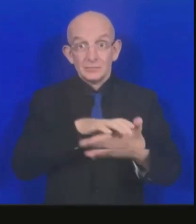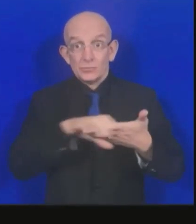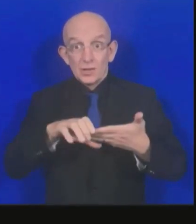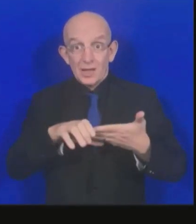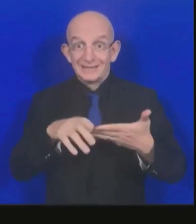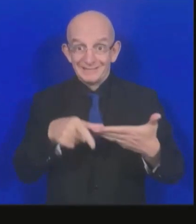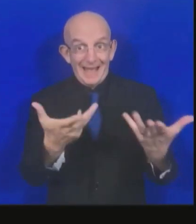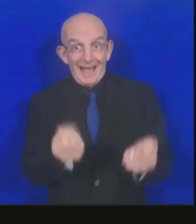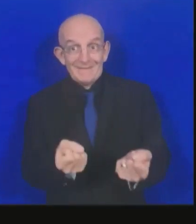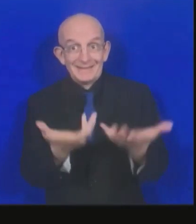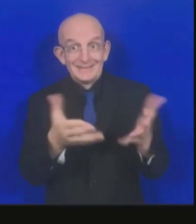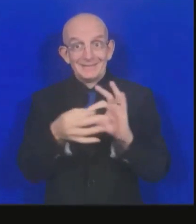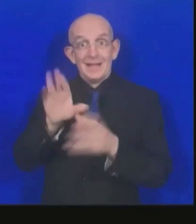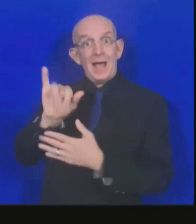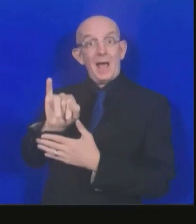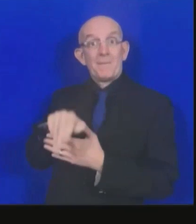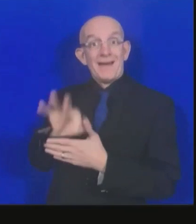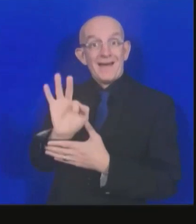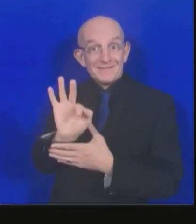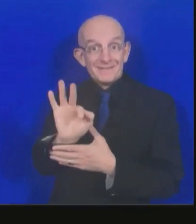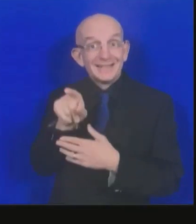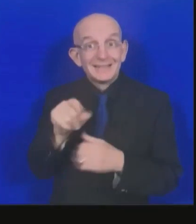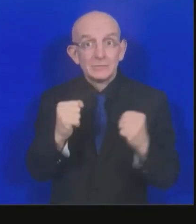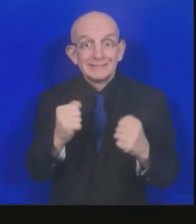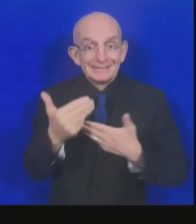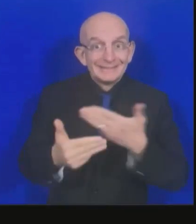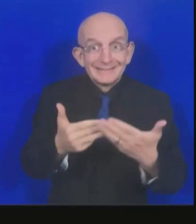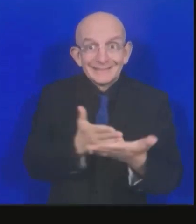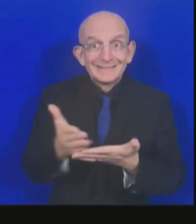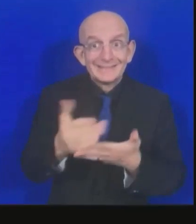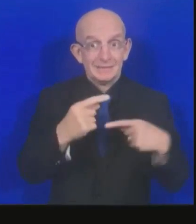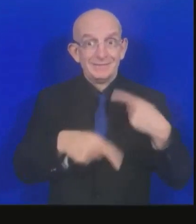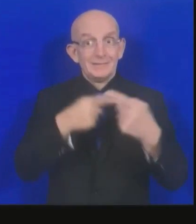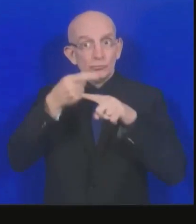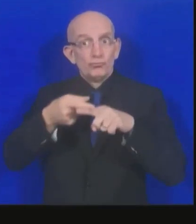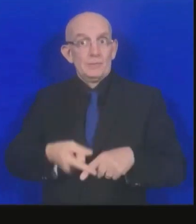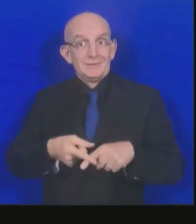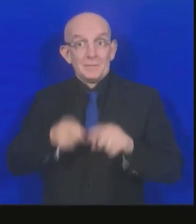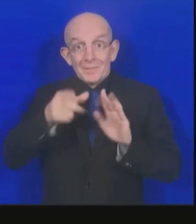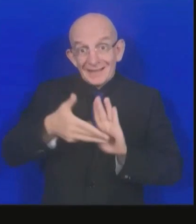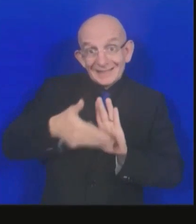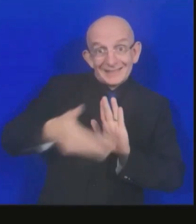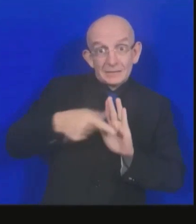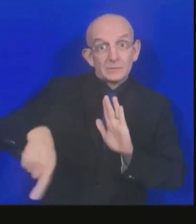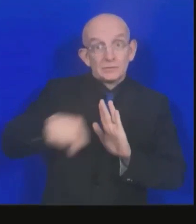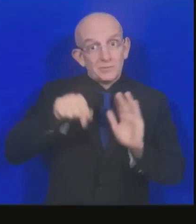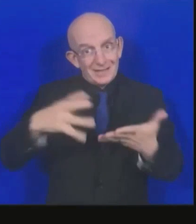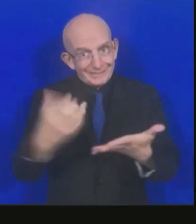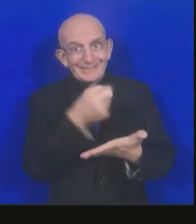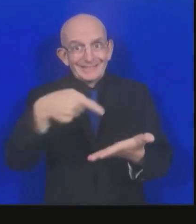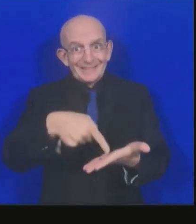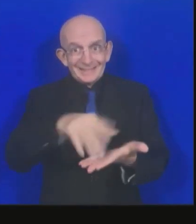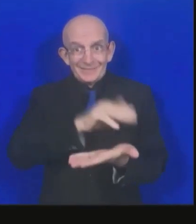utilize this fund. The first step is to get the IMF Resilience Fund to start functioning.